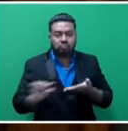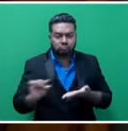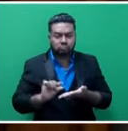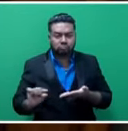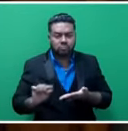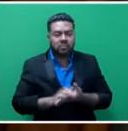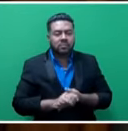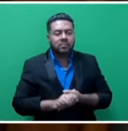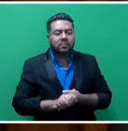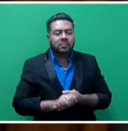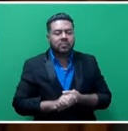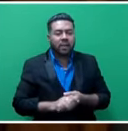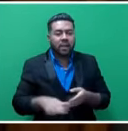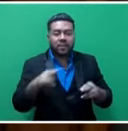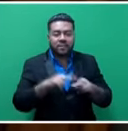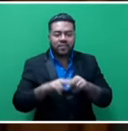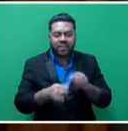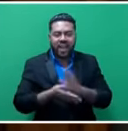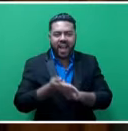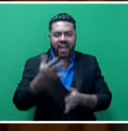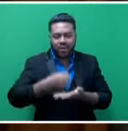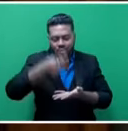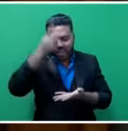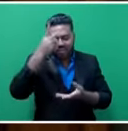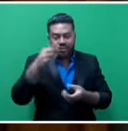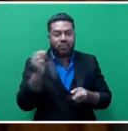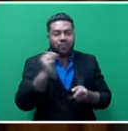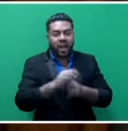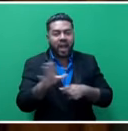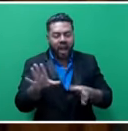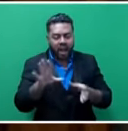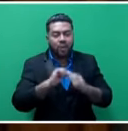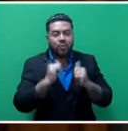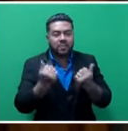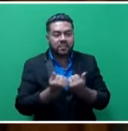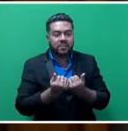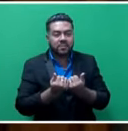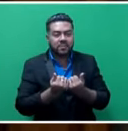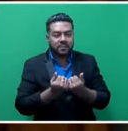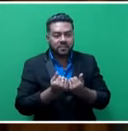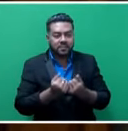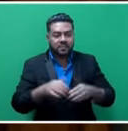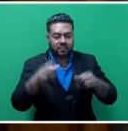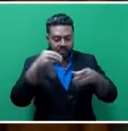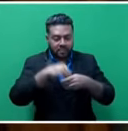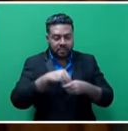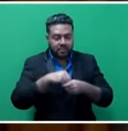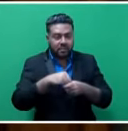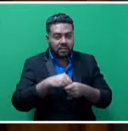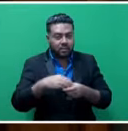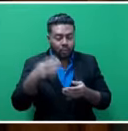the Fiji Higher Education Grant Agreement. During the course of the